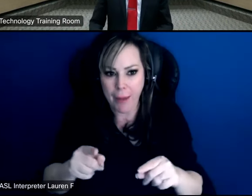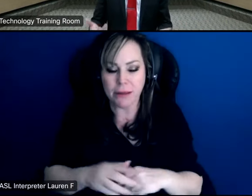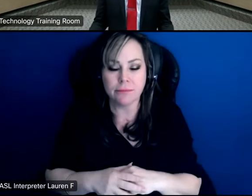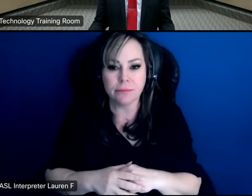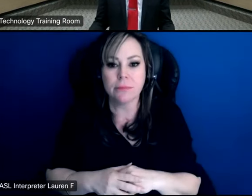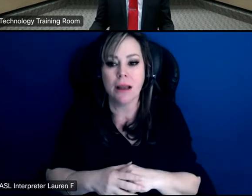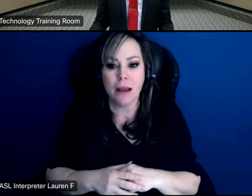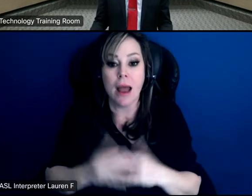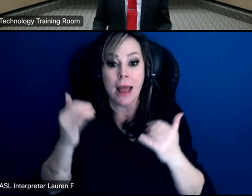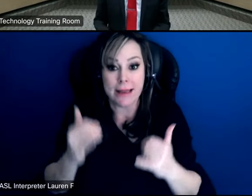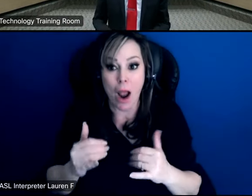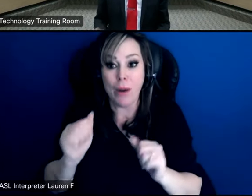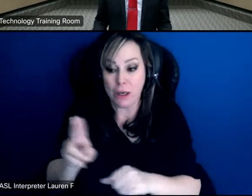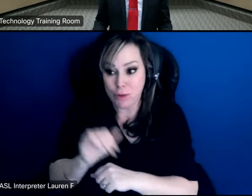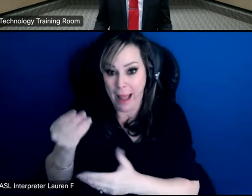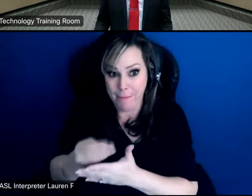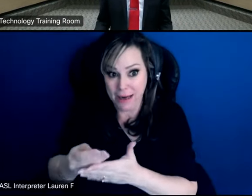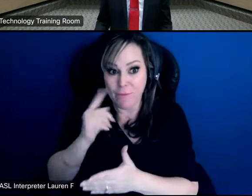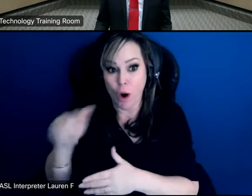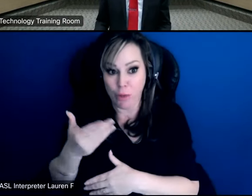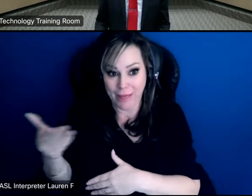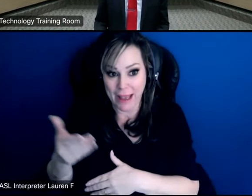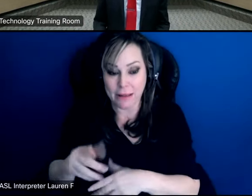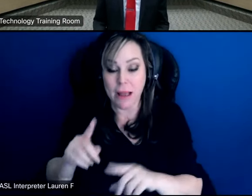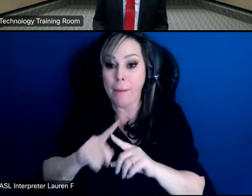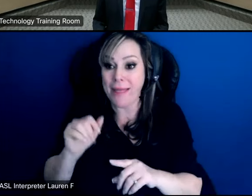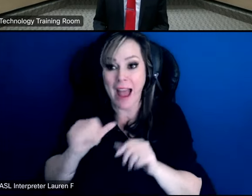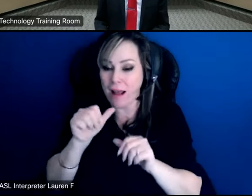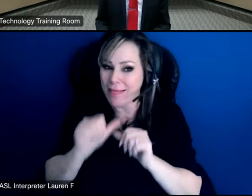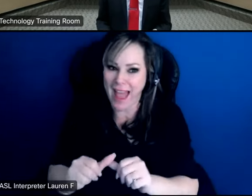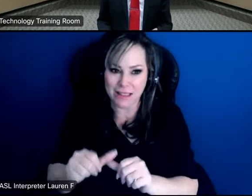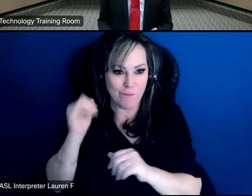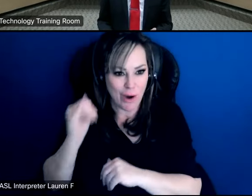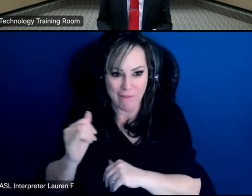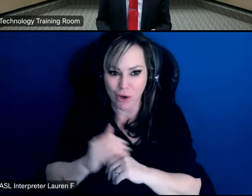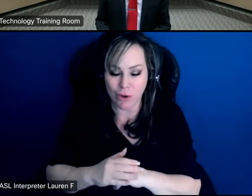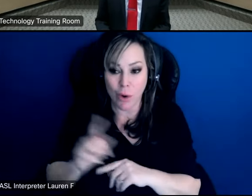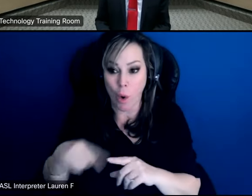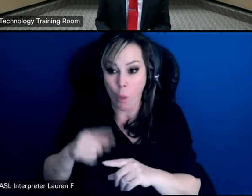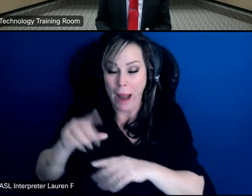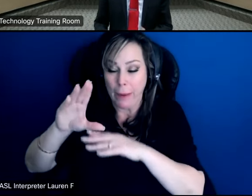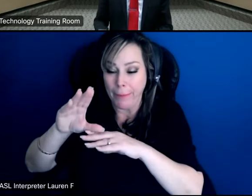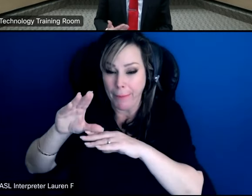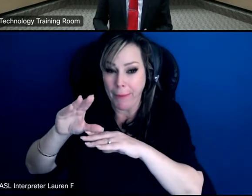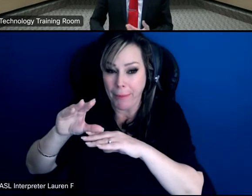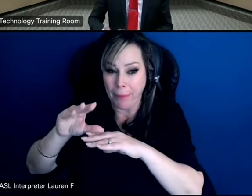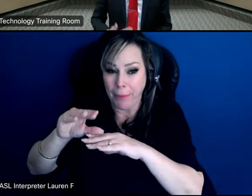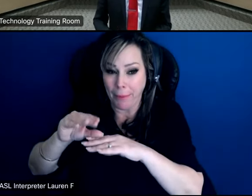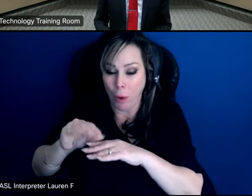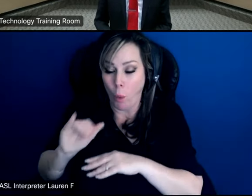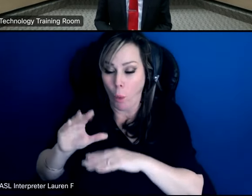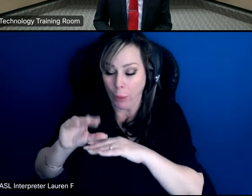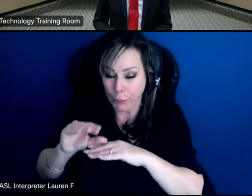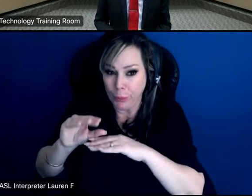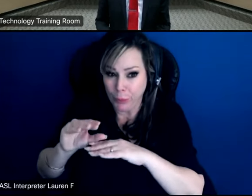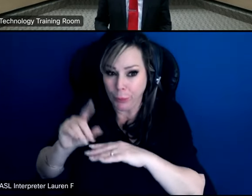balance and now we're accessing that now fund balances don't last forever so when you start seeing that fund balance going down it's time to make